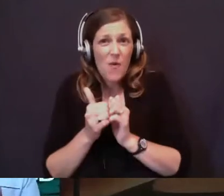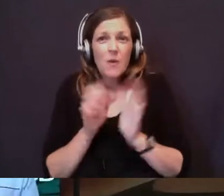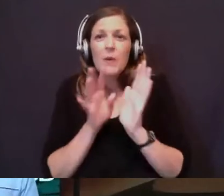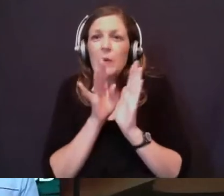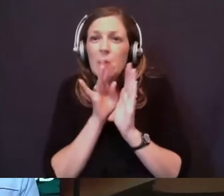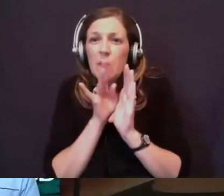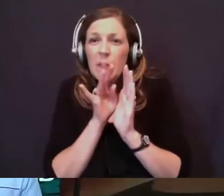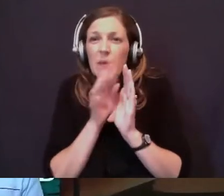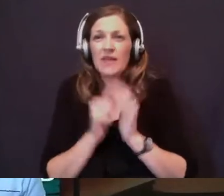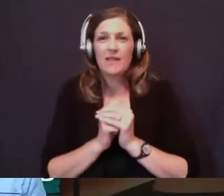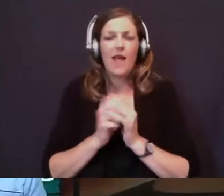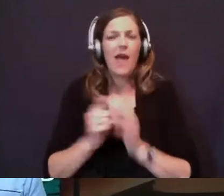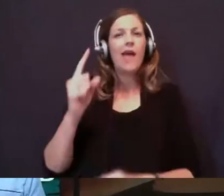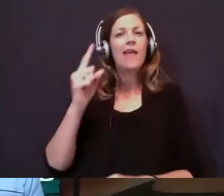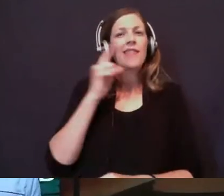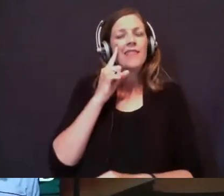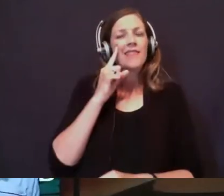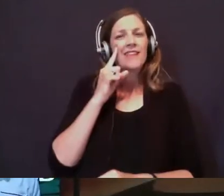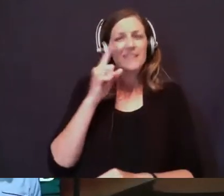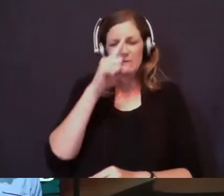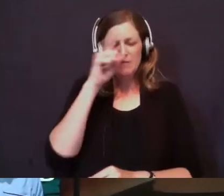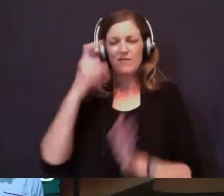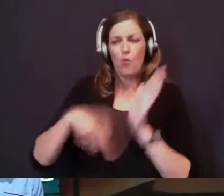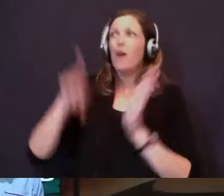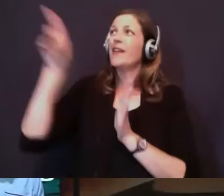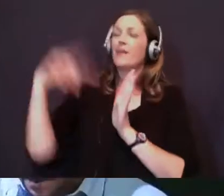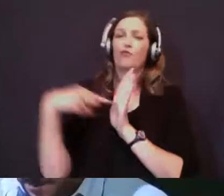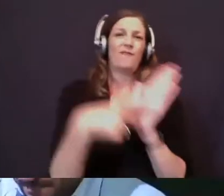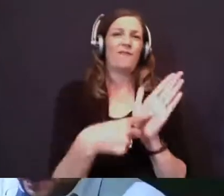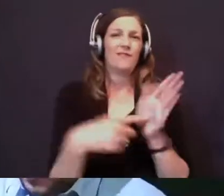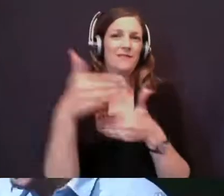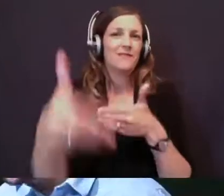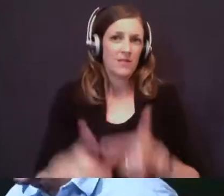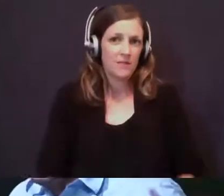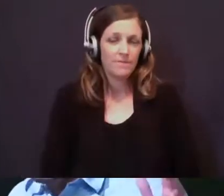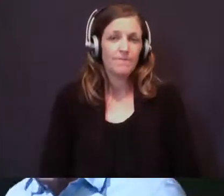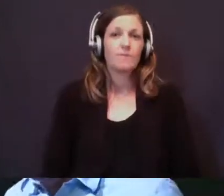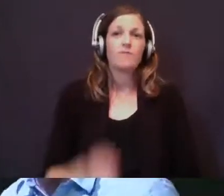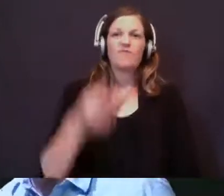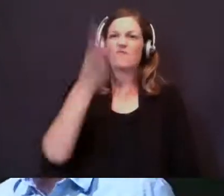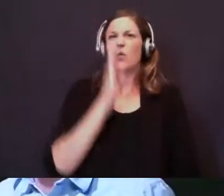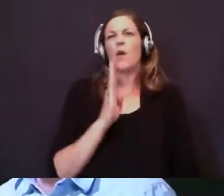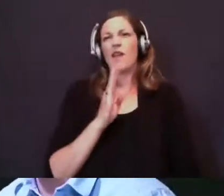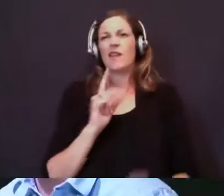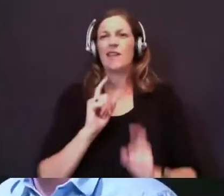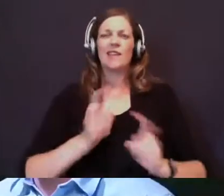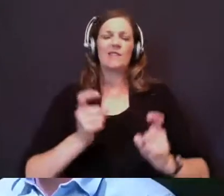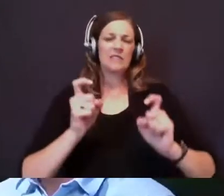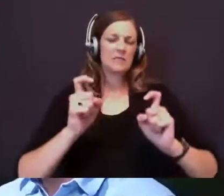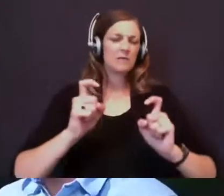because of what God reveals to Elijah next. Okay? God gives this grand picture